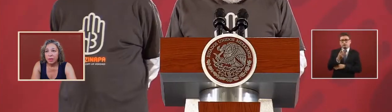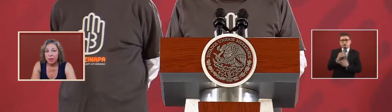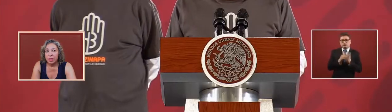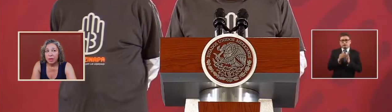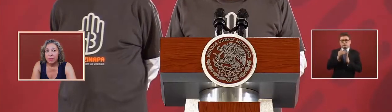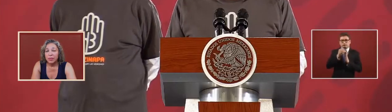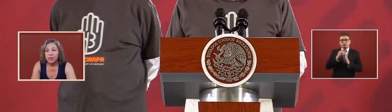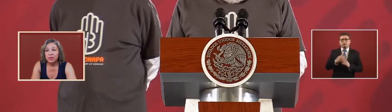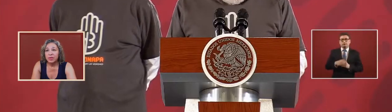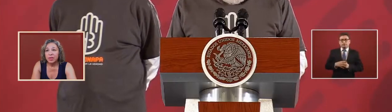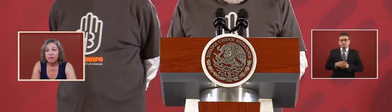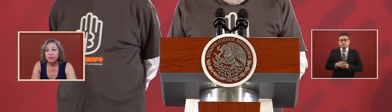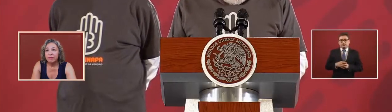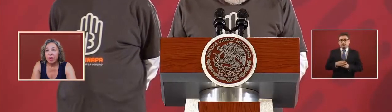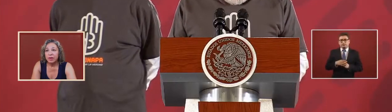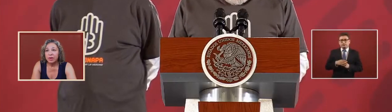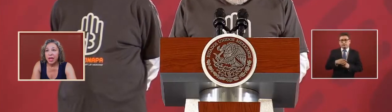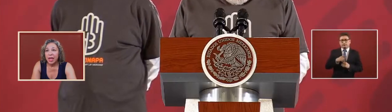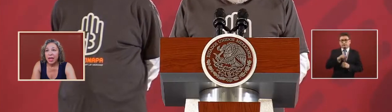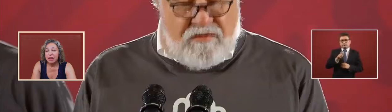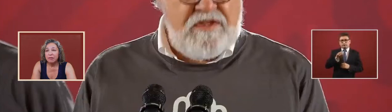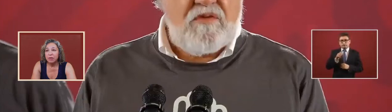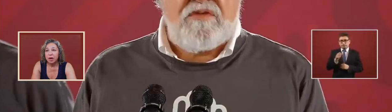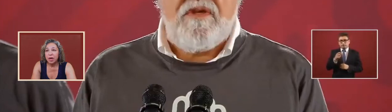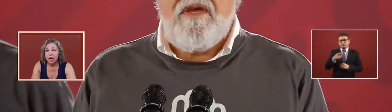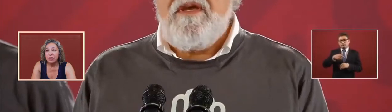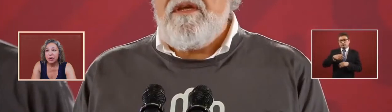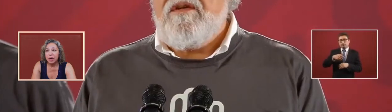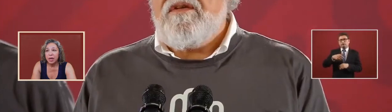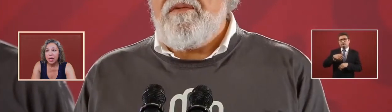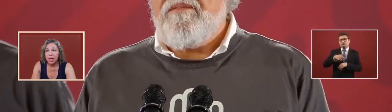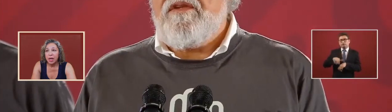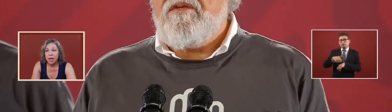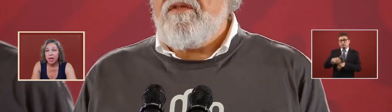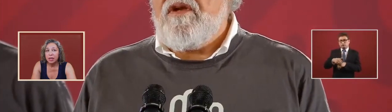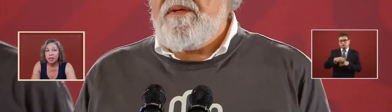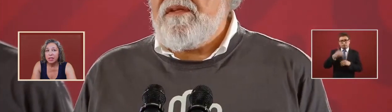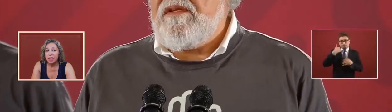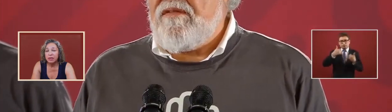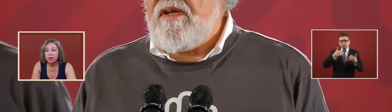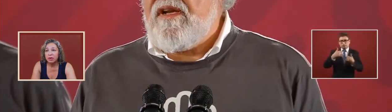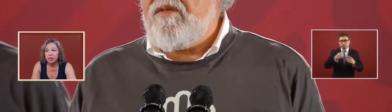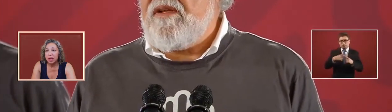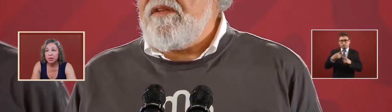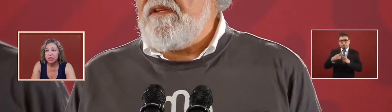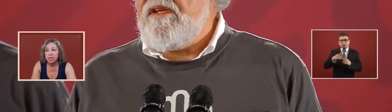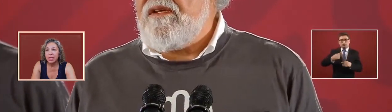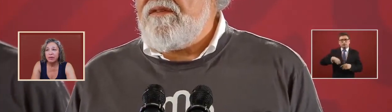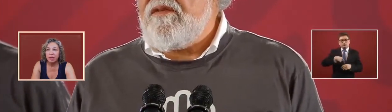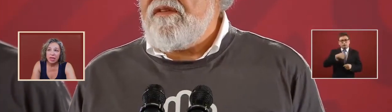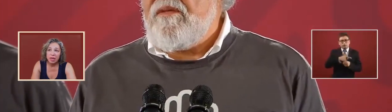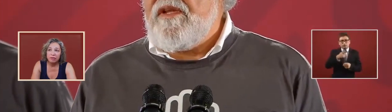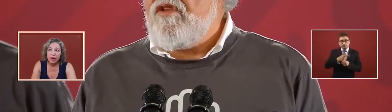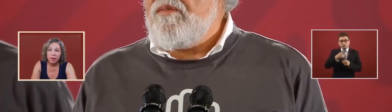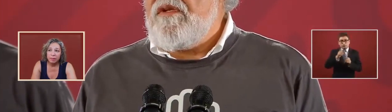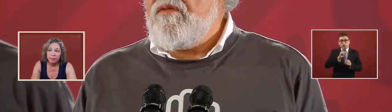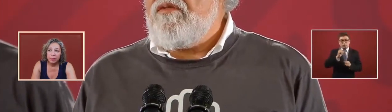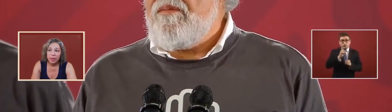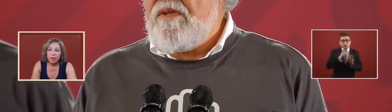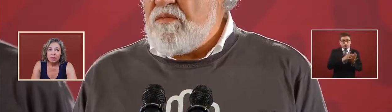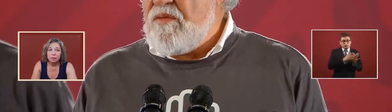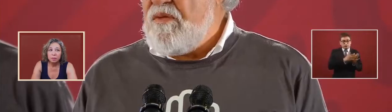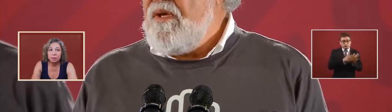so they found 8400 and several numbers that they identified identified